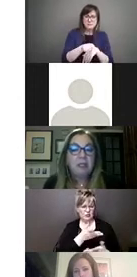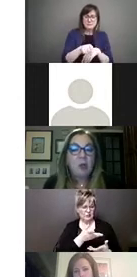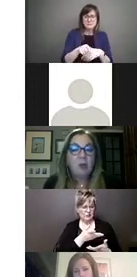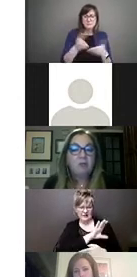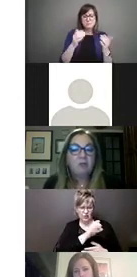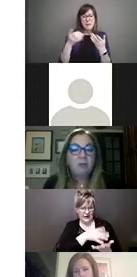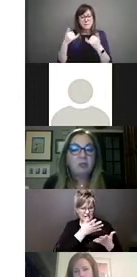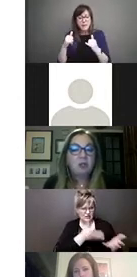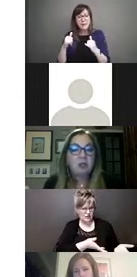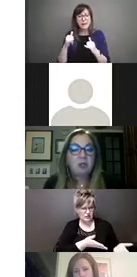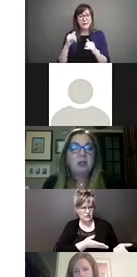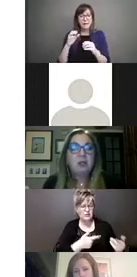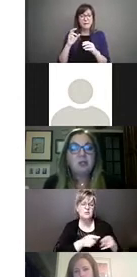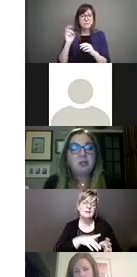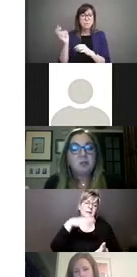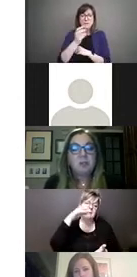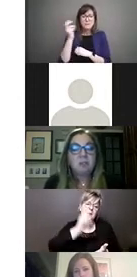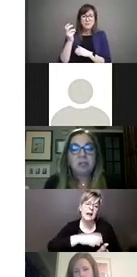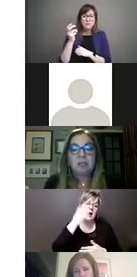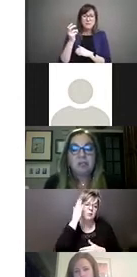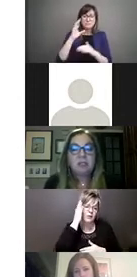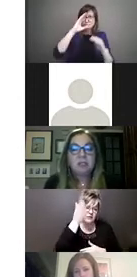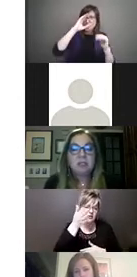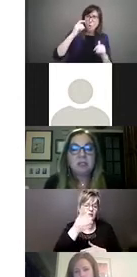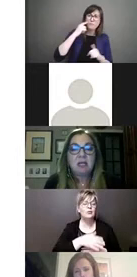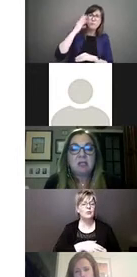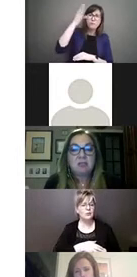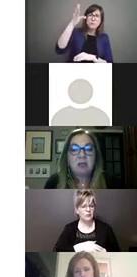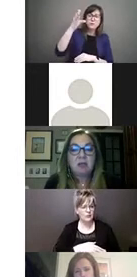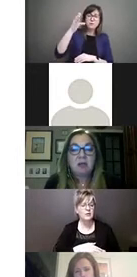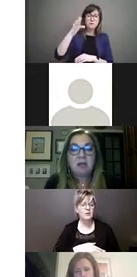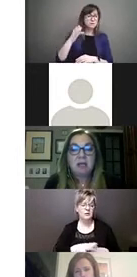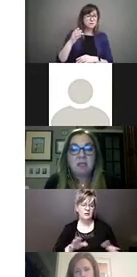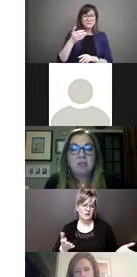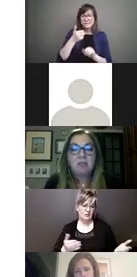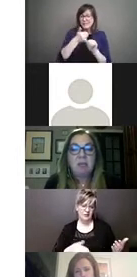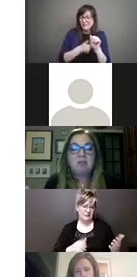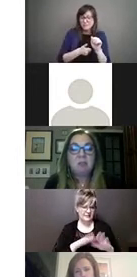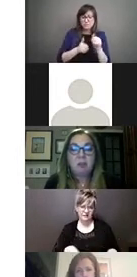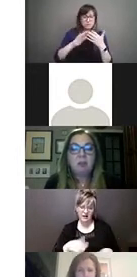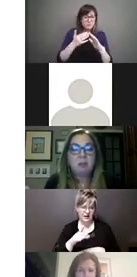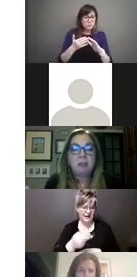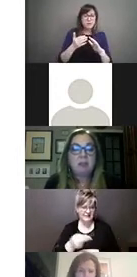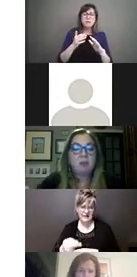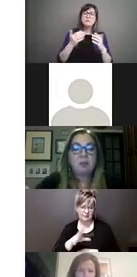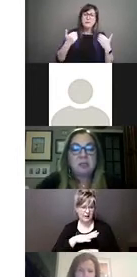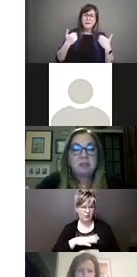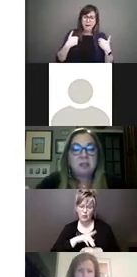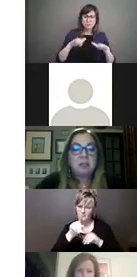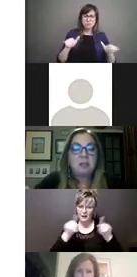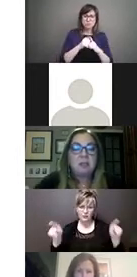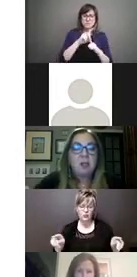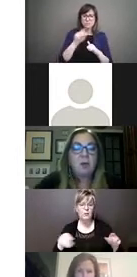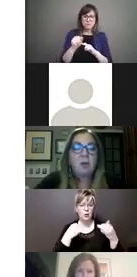and hope for the future. And children with disabilities exist in every sphere and have been made visible in this process.